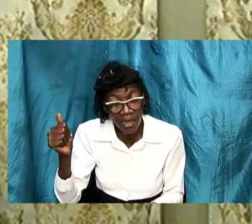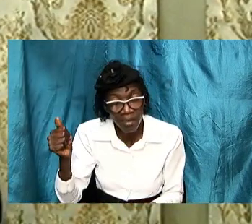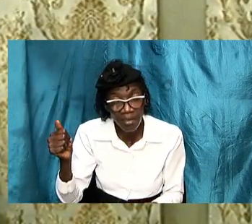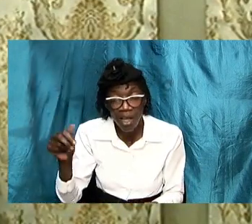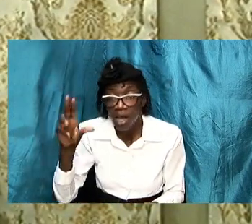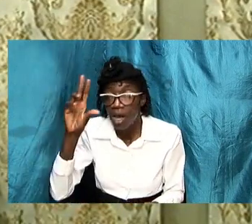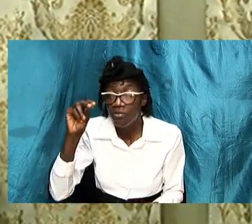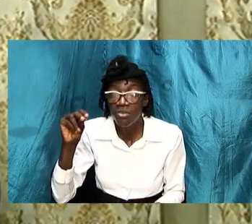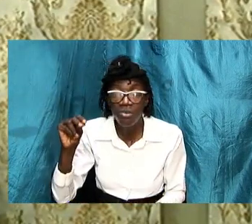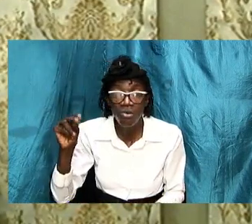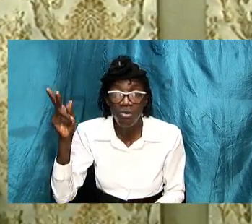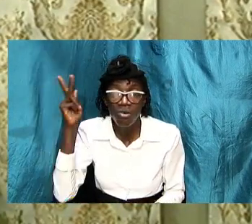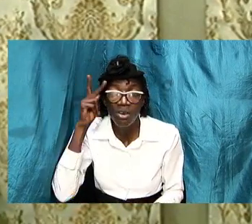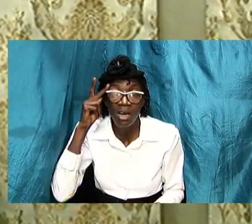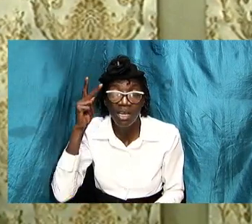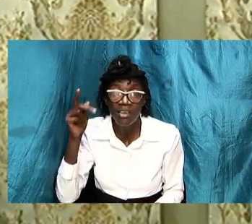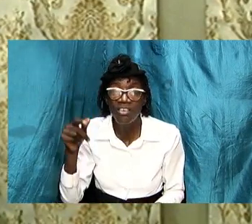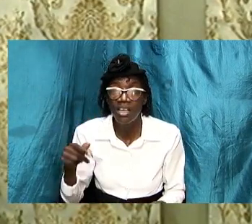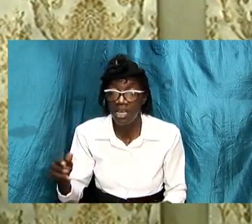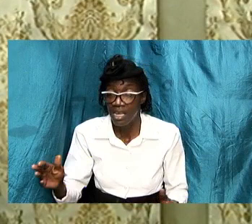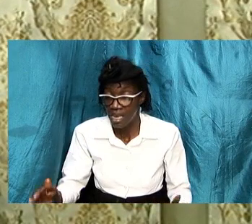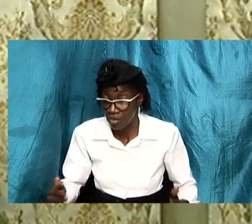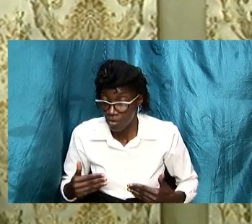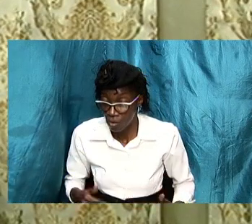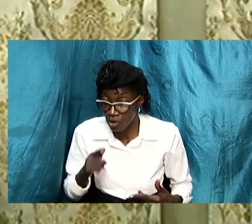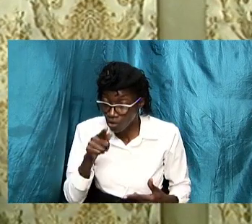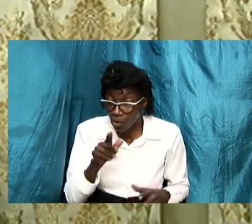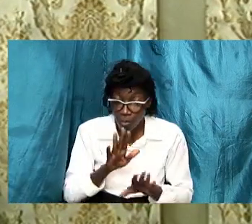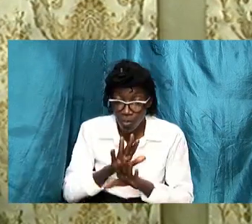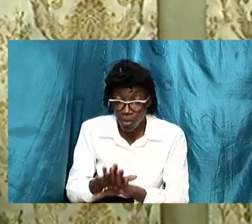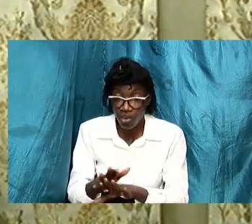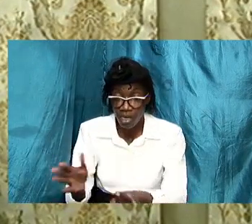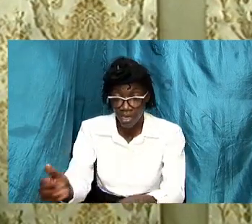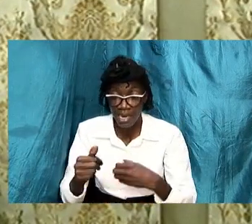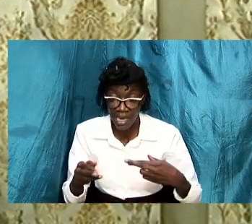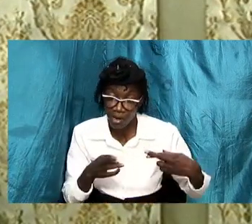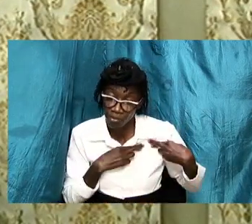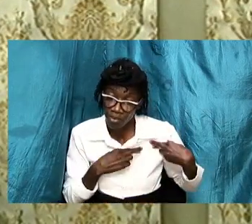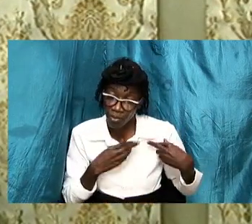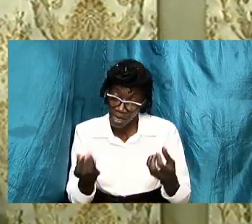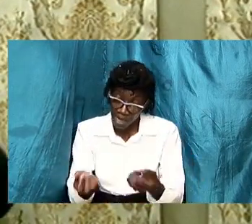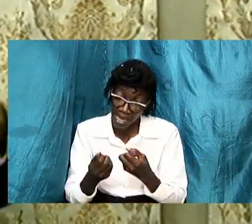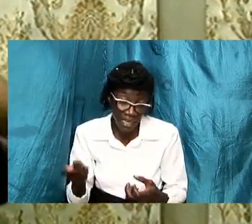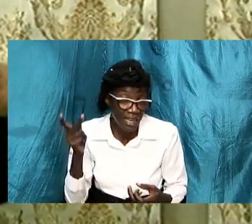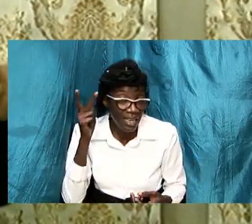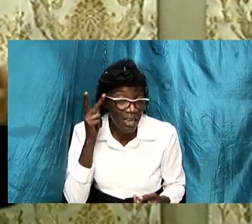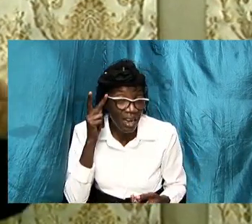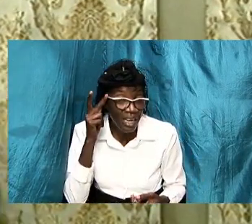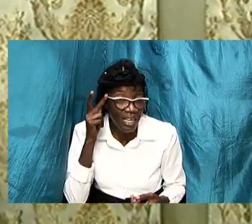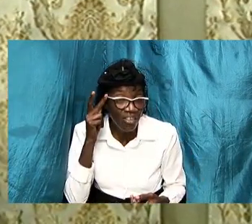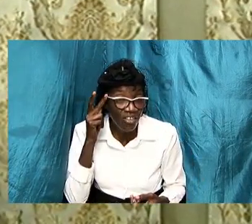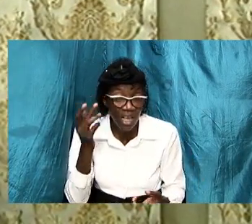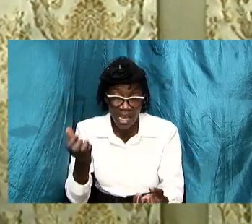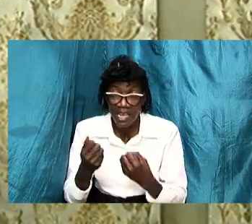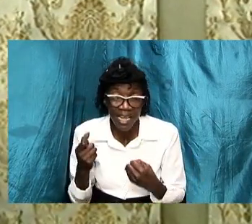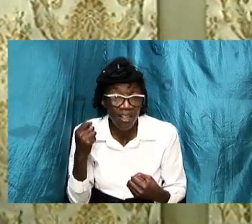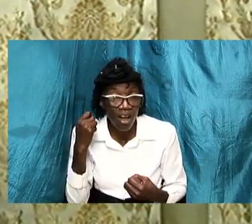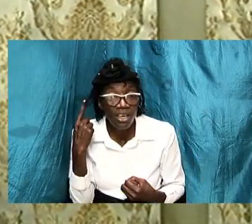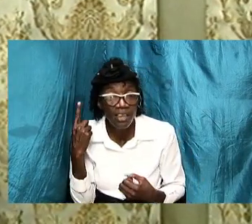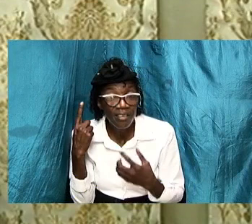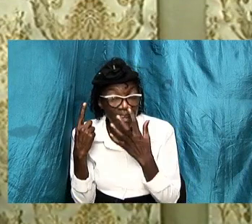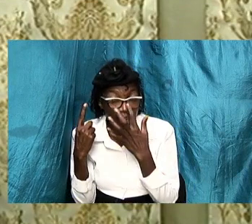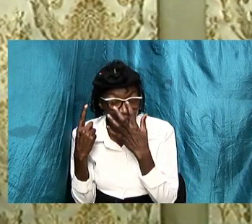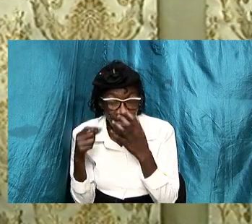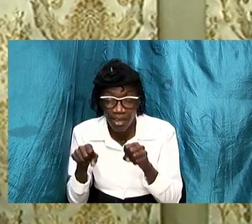us to push and to take on the responsibility to get knowledge and to get understanding